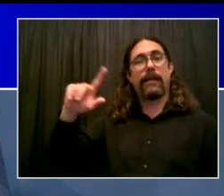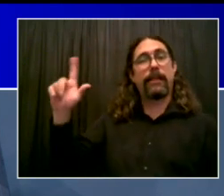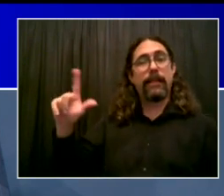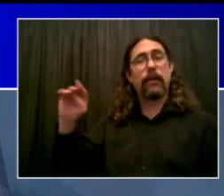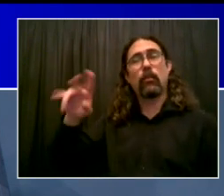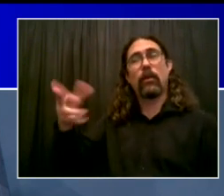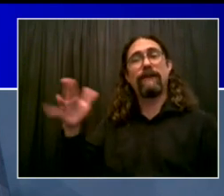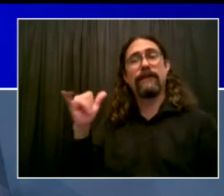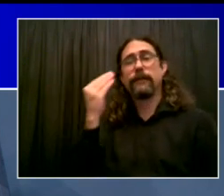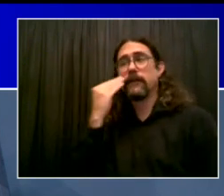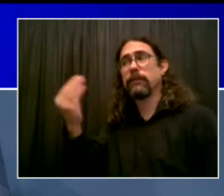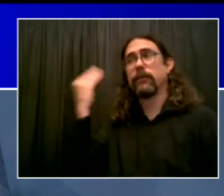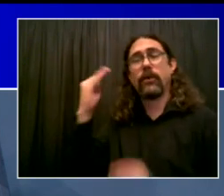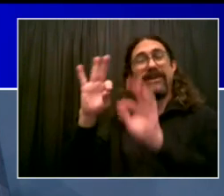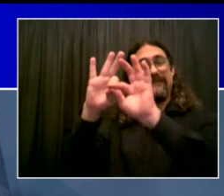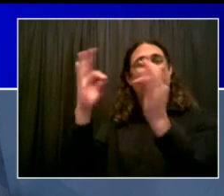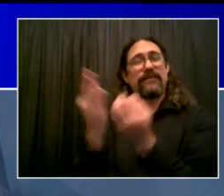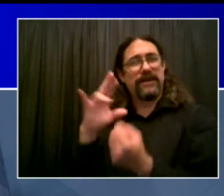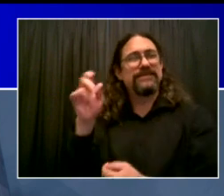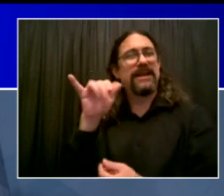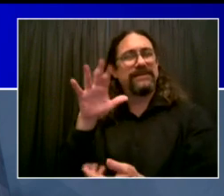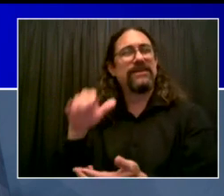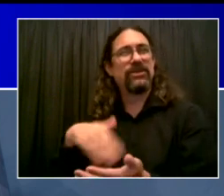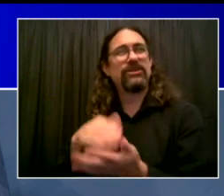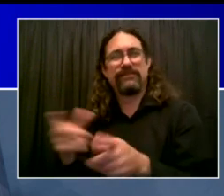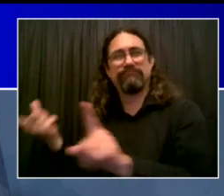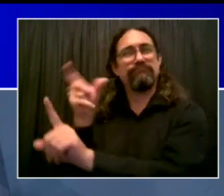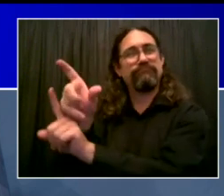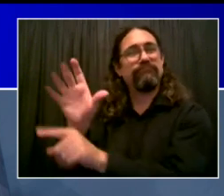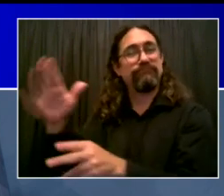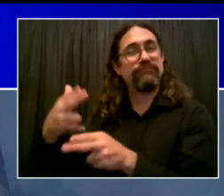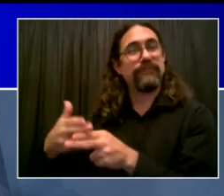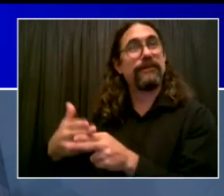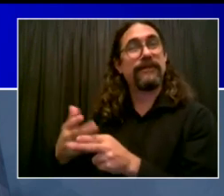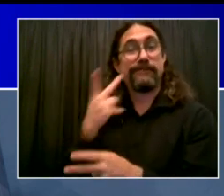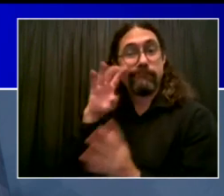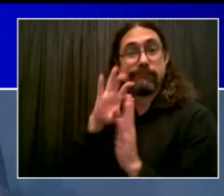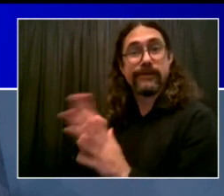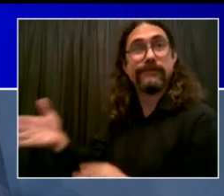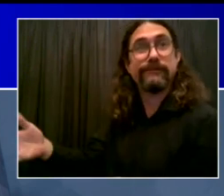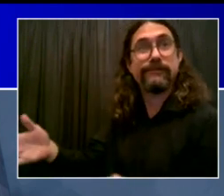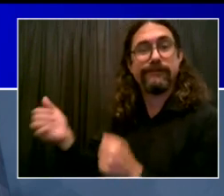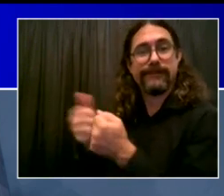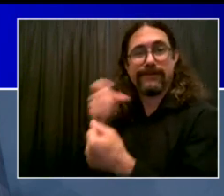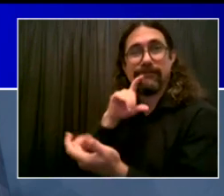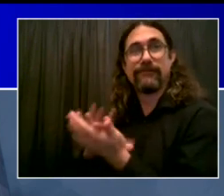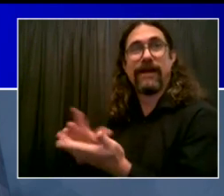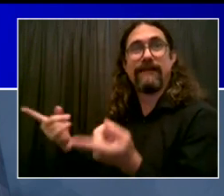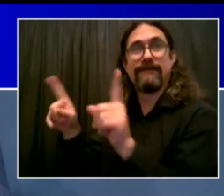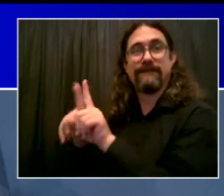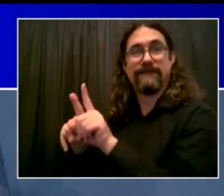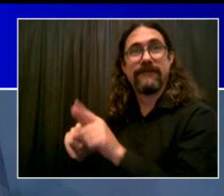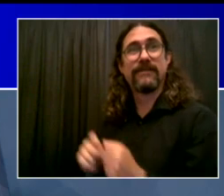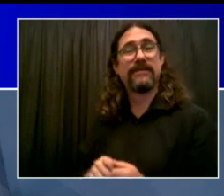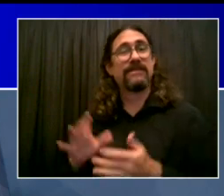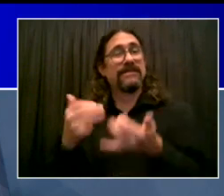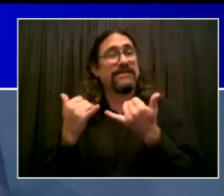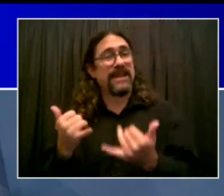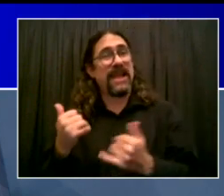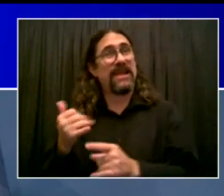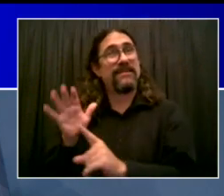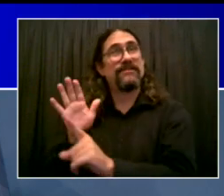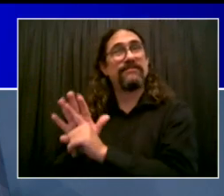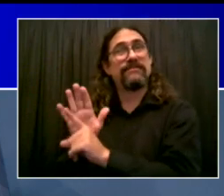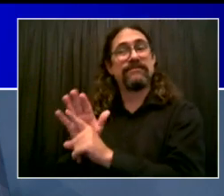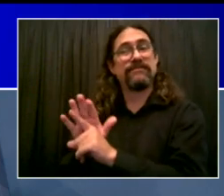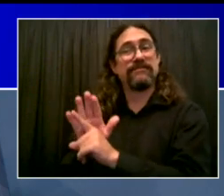Murphy is here. And thank you for never forgetting and for believing that we needed to honor his legacy, and your wish